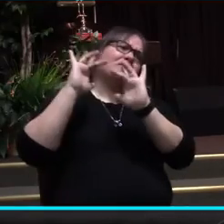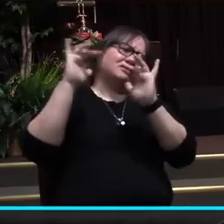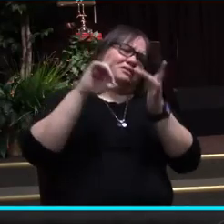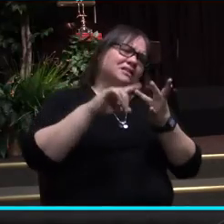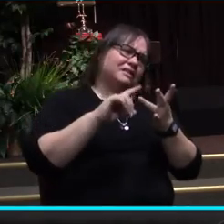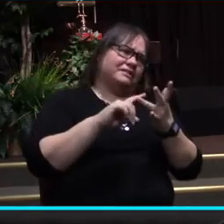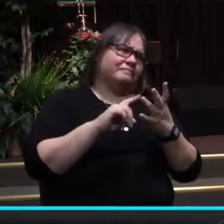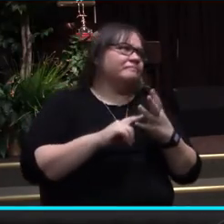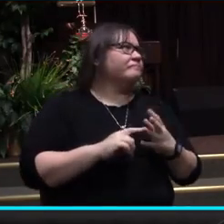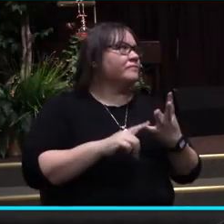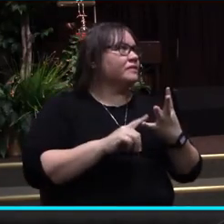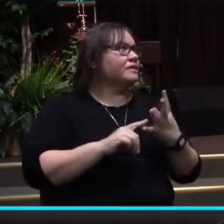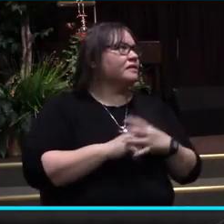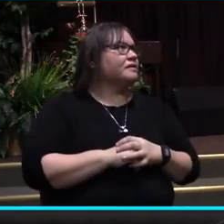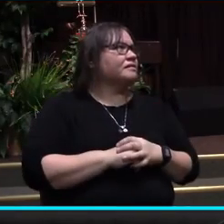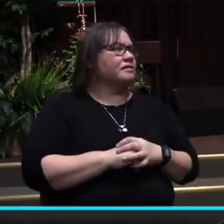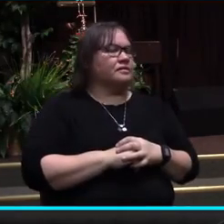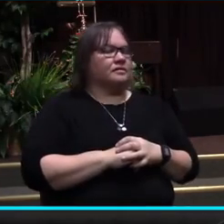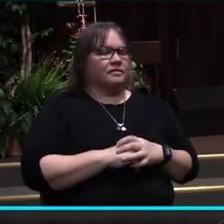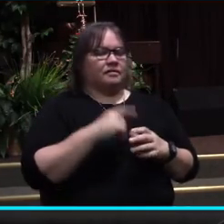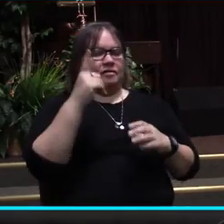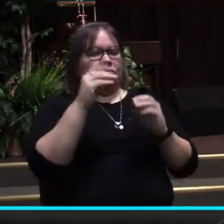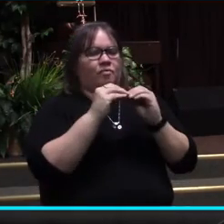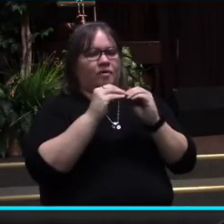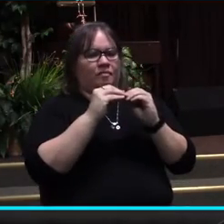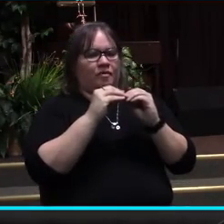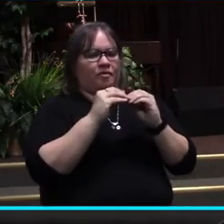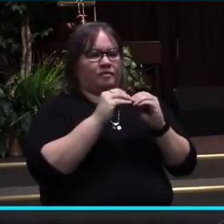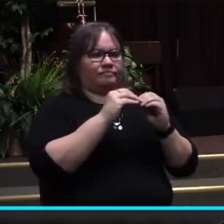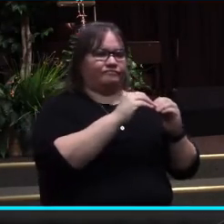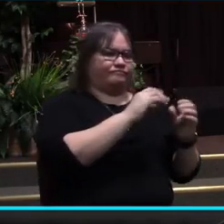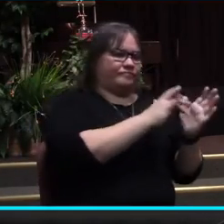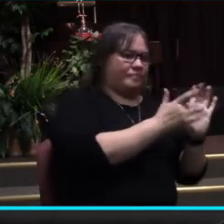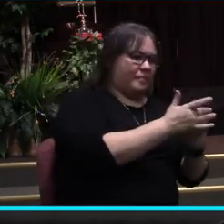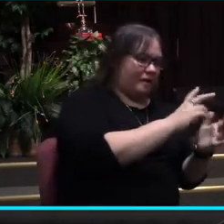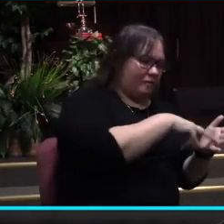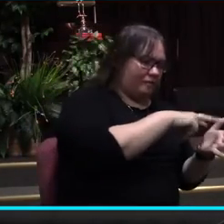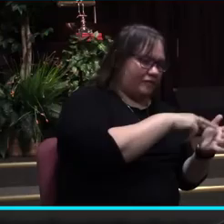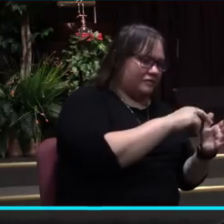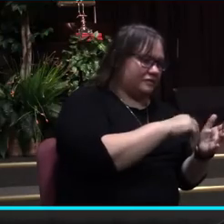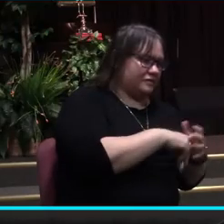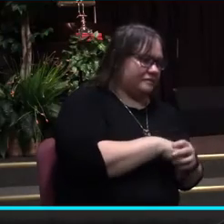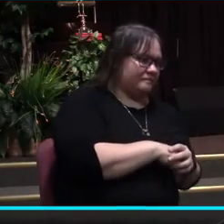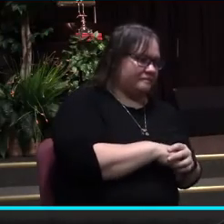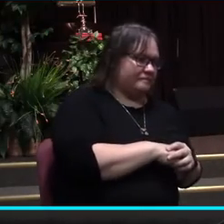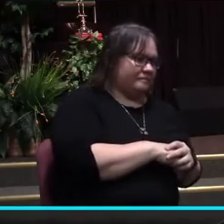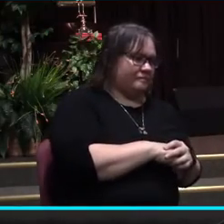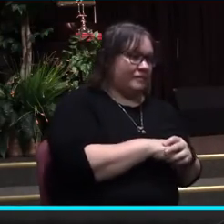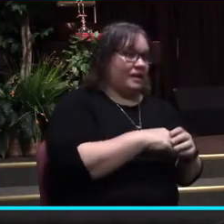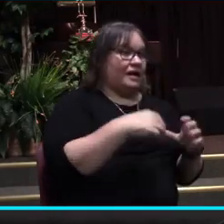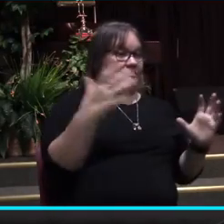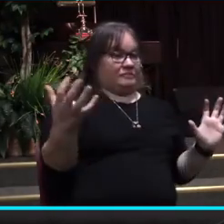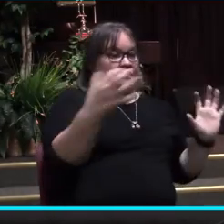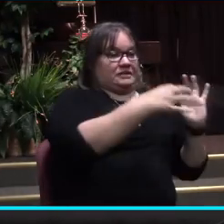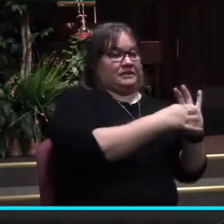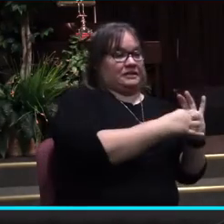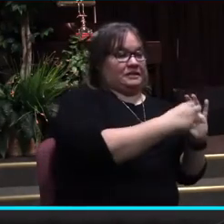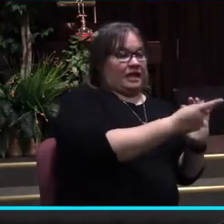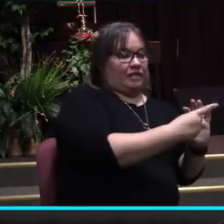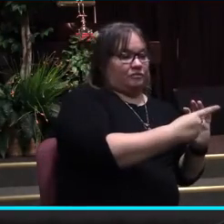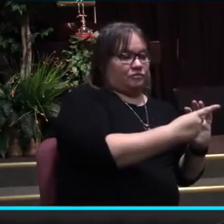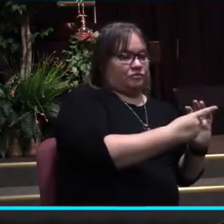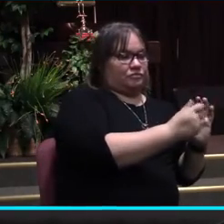I want to look at one more quick verse, and I want to put these two verses together to build the case for where I am